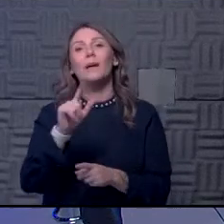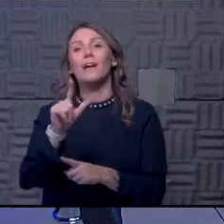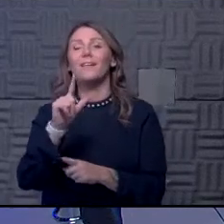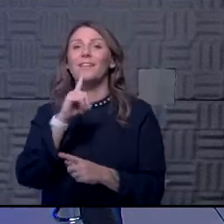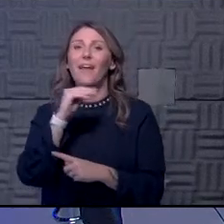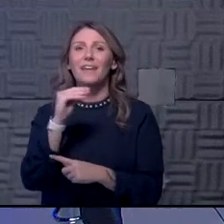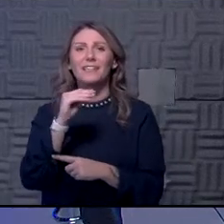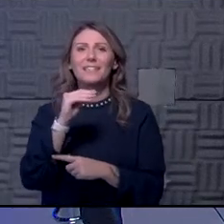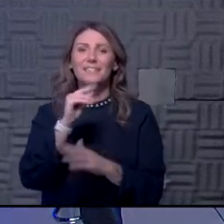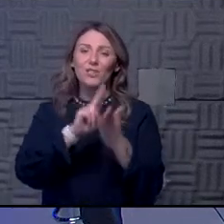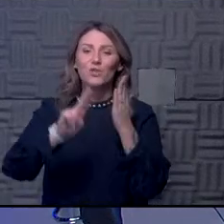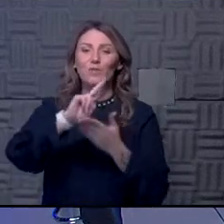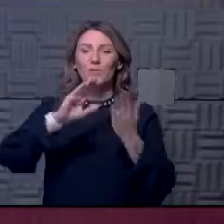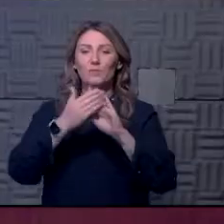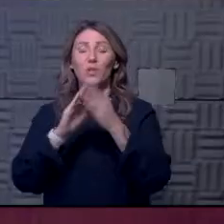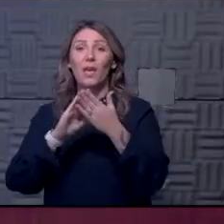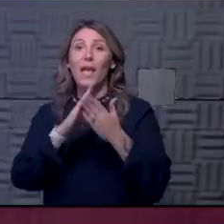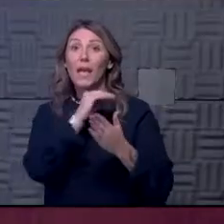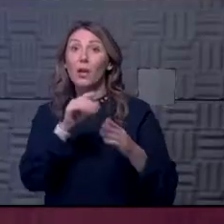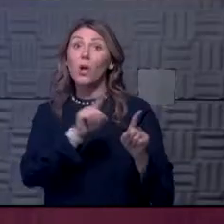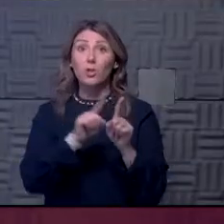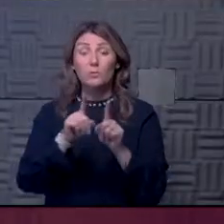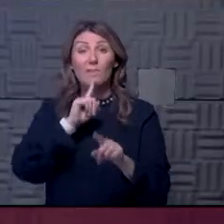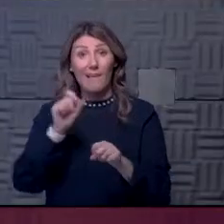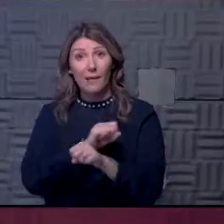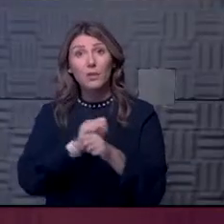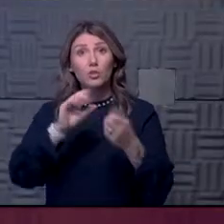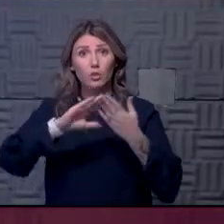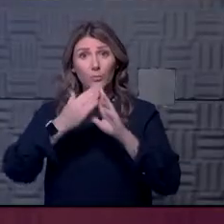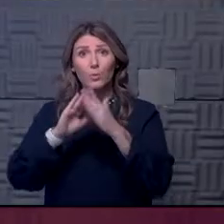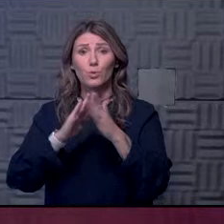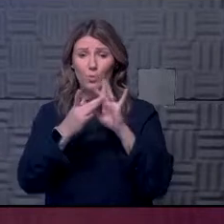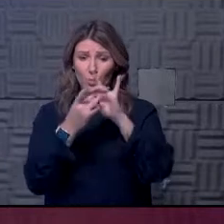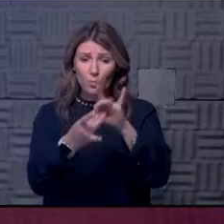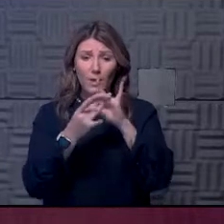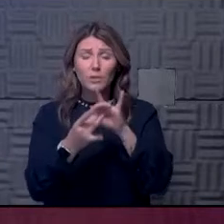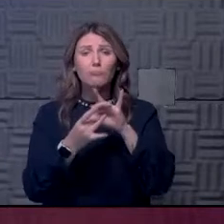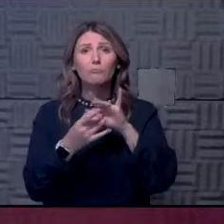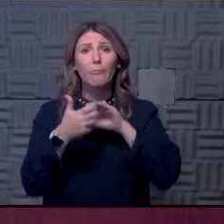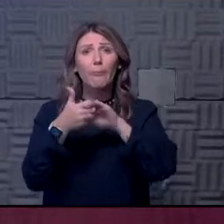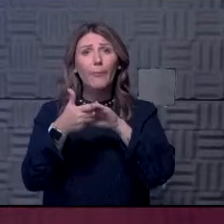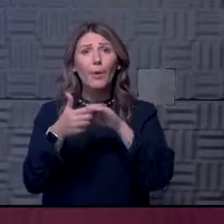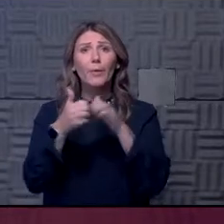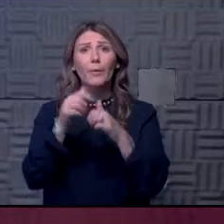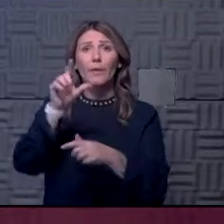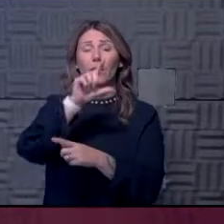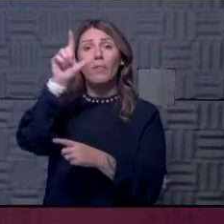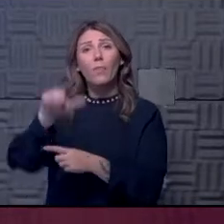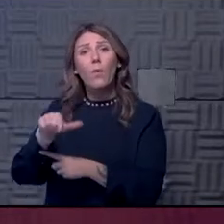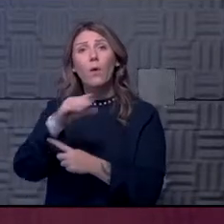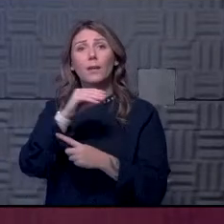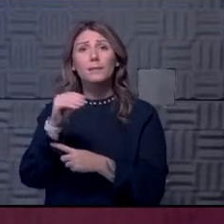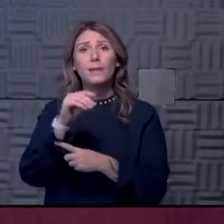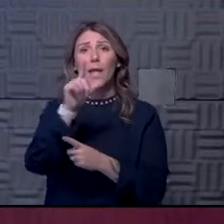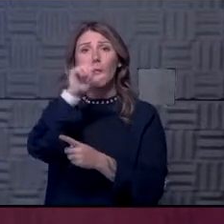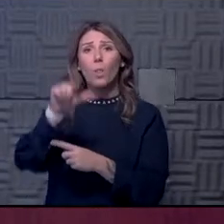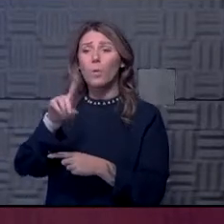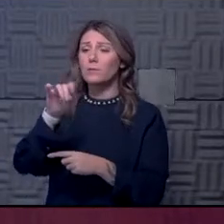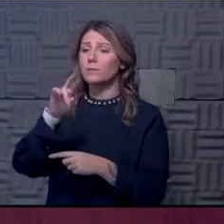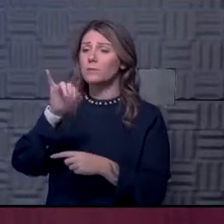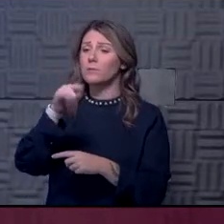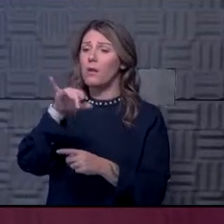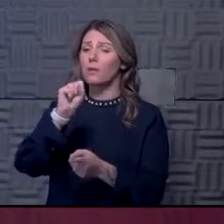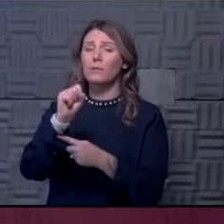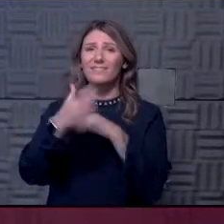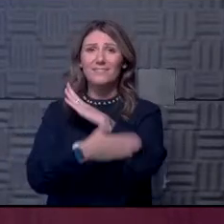our university community, but it's also our community community. So the relationship and partnership with Lawrence and with Lawrence-Douglas County Public